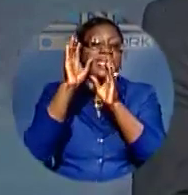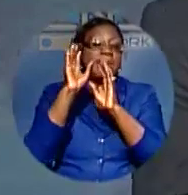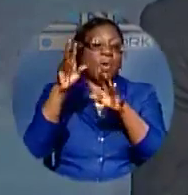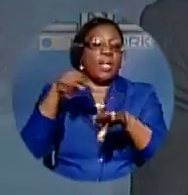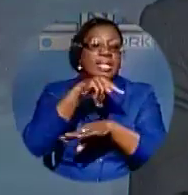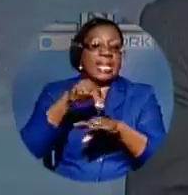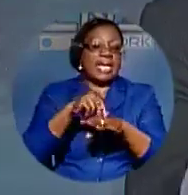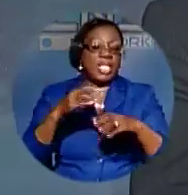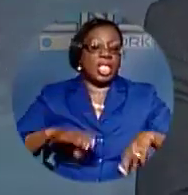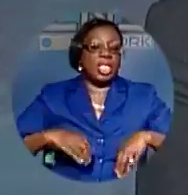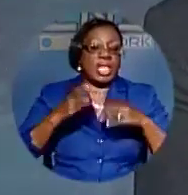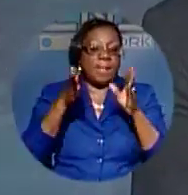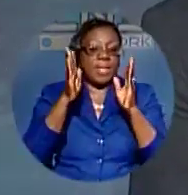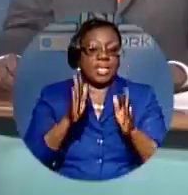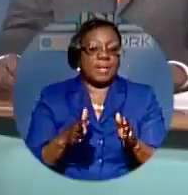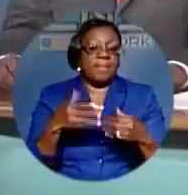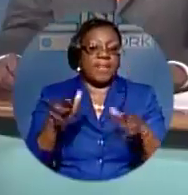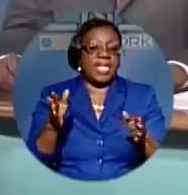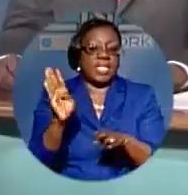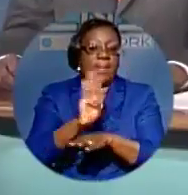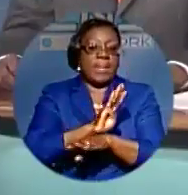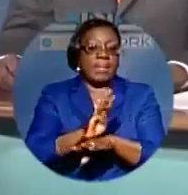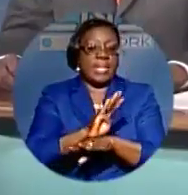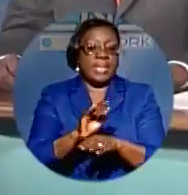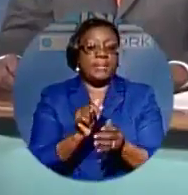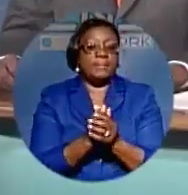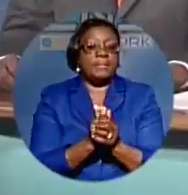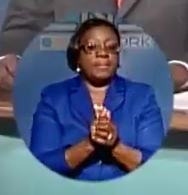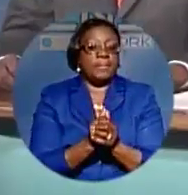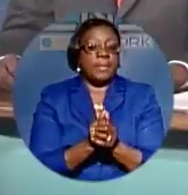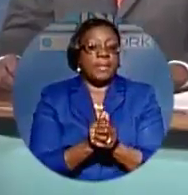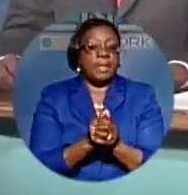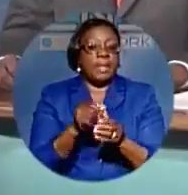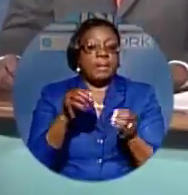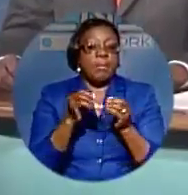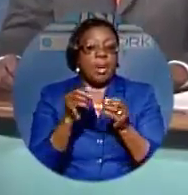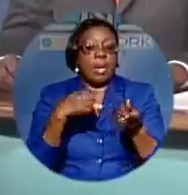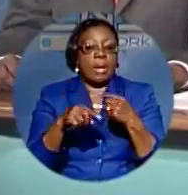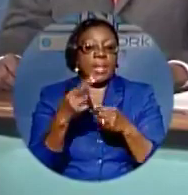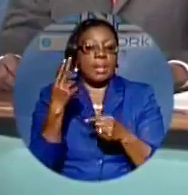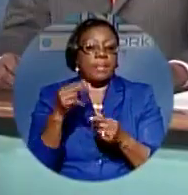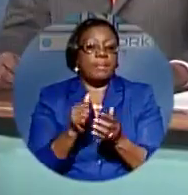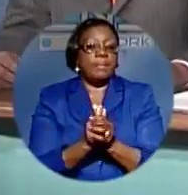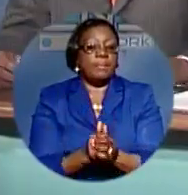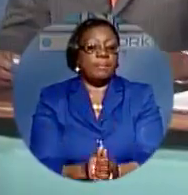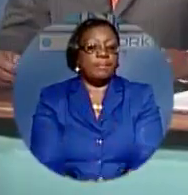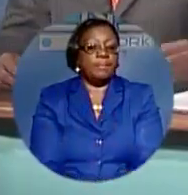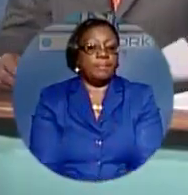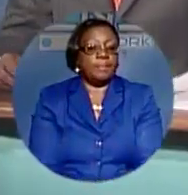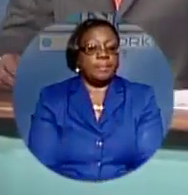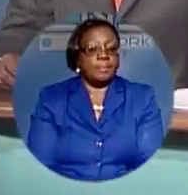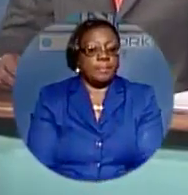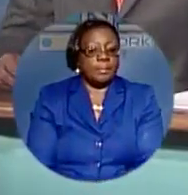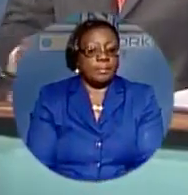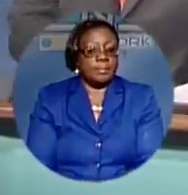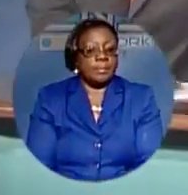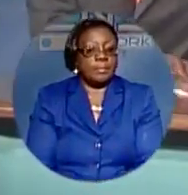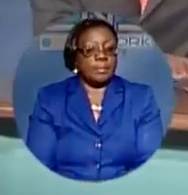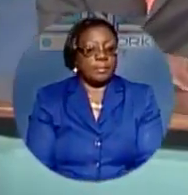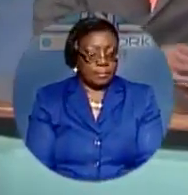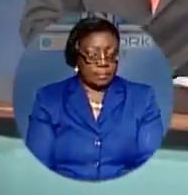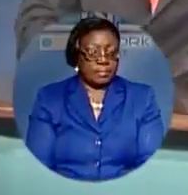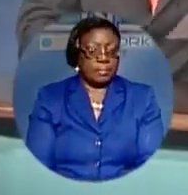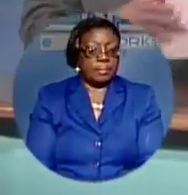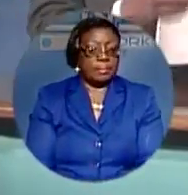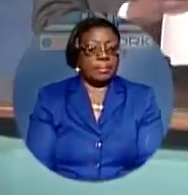championships. Well, they wrapped up over in Bimini this weekend. Stay with us. Sports is up next. Overth Come in. Good night.